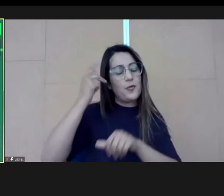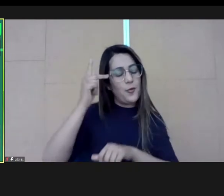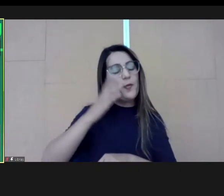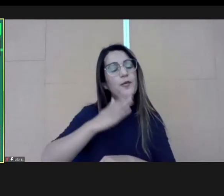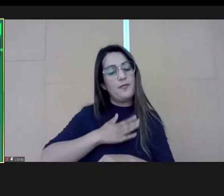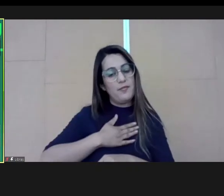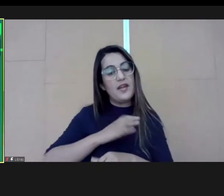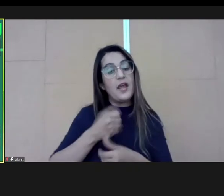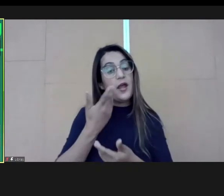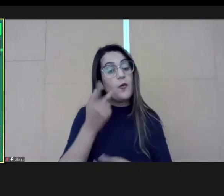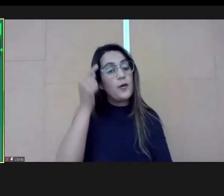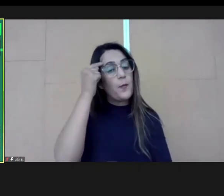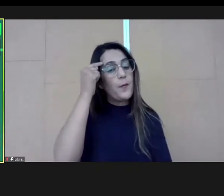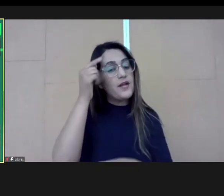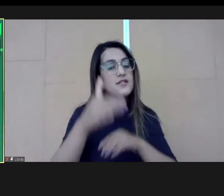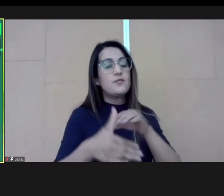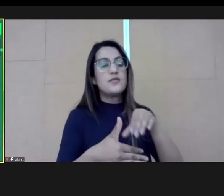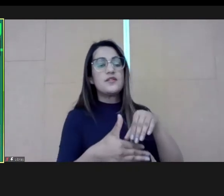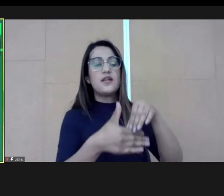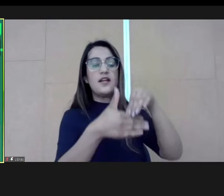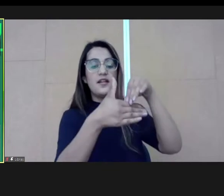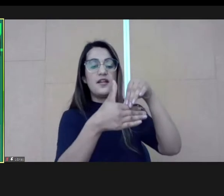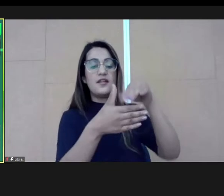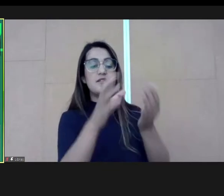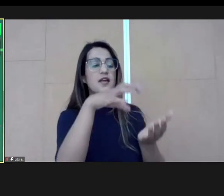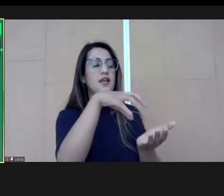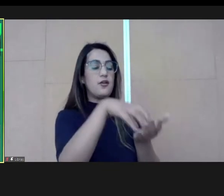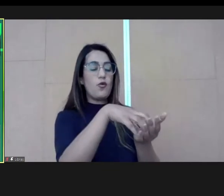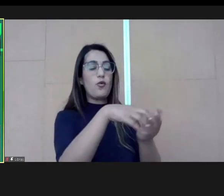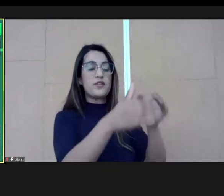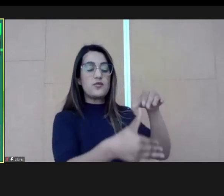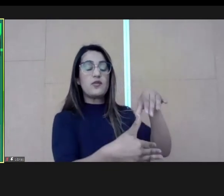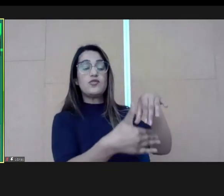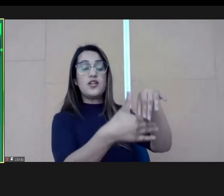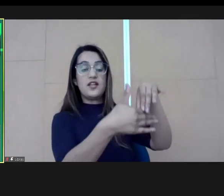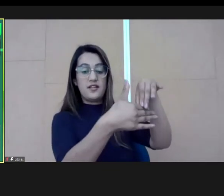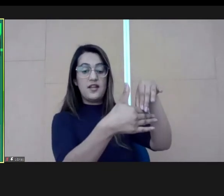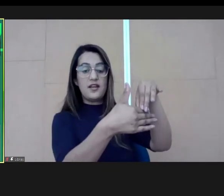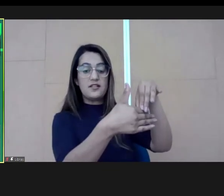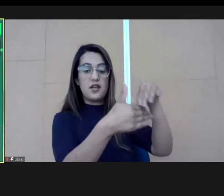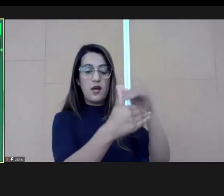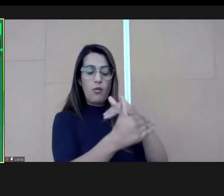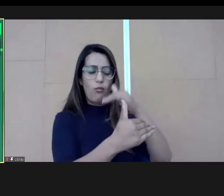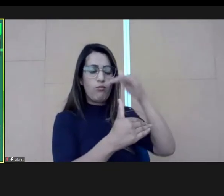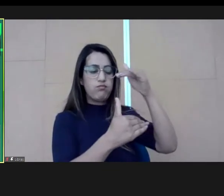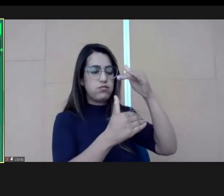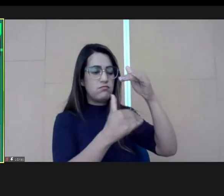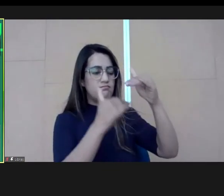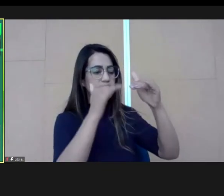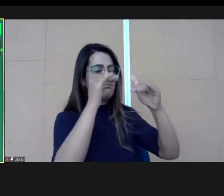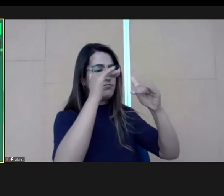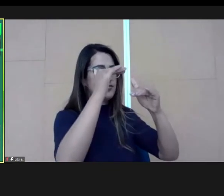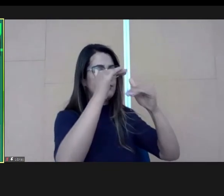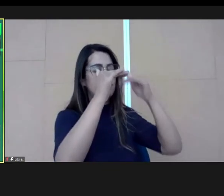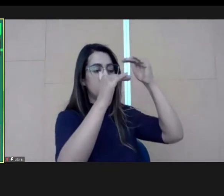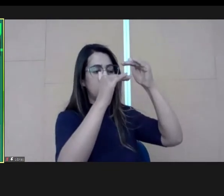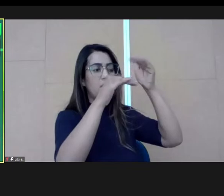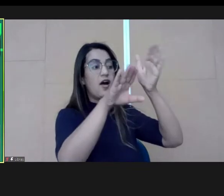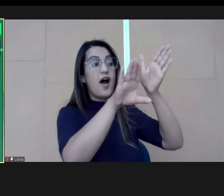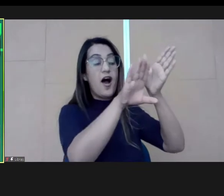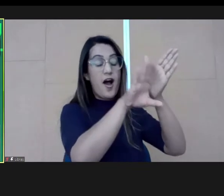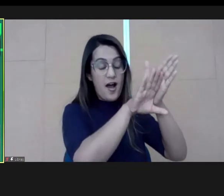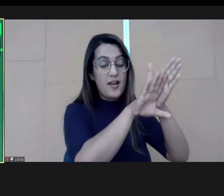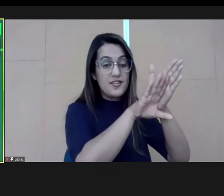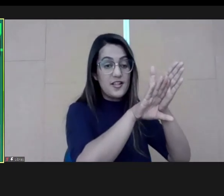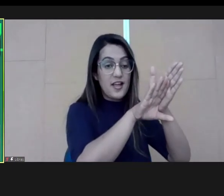refigorating. When we think of leadership and we occupy these leadership positions, we go step by